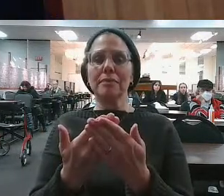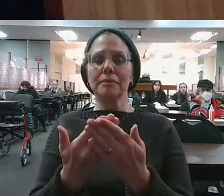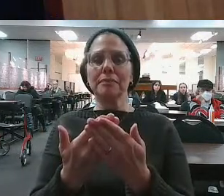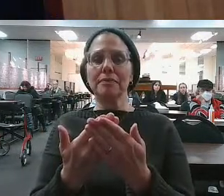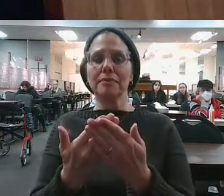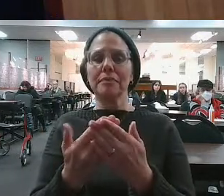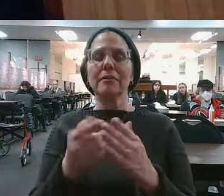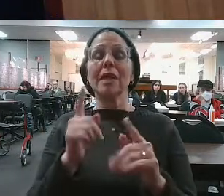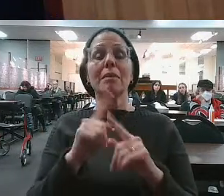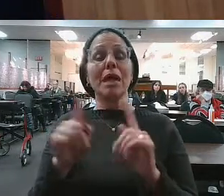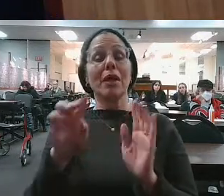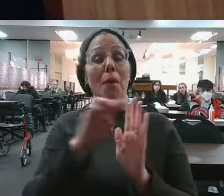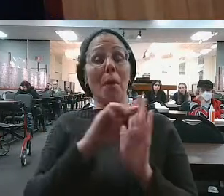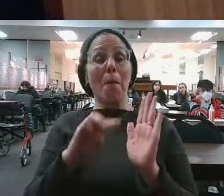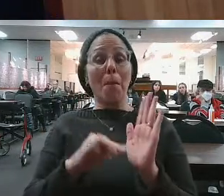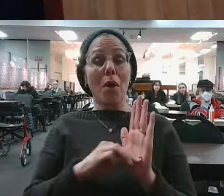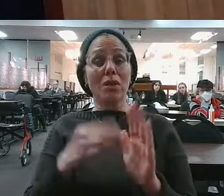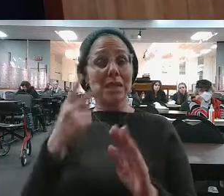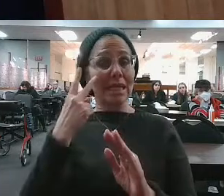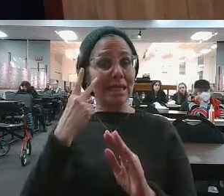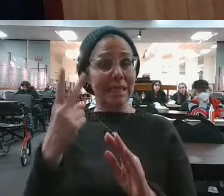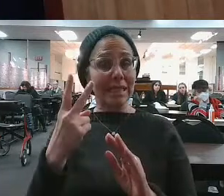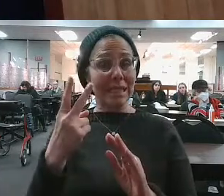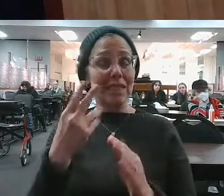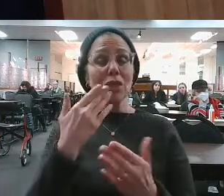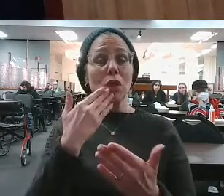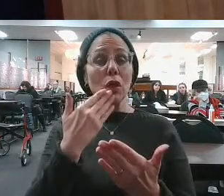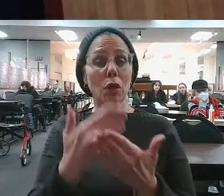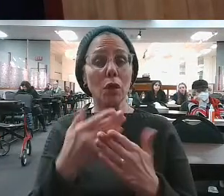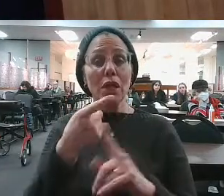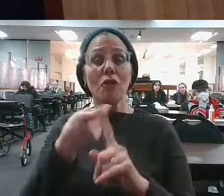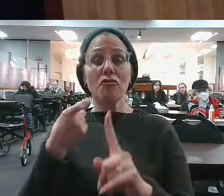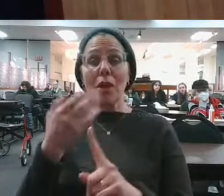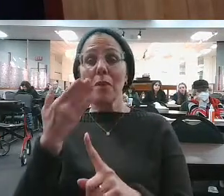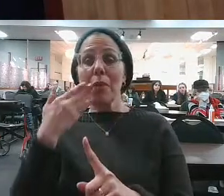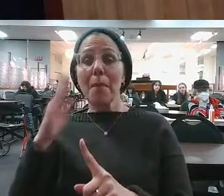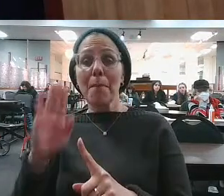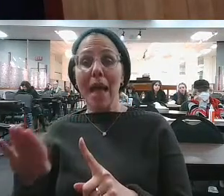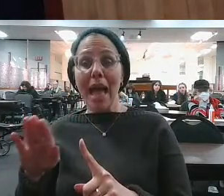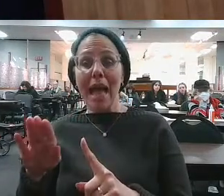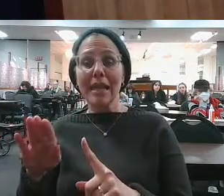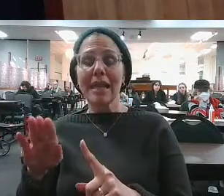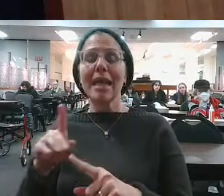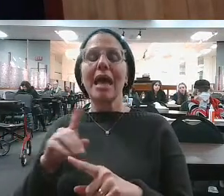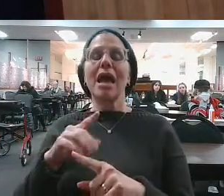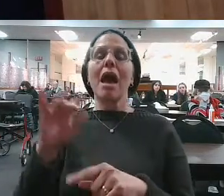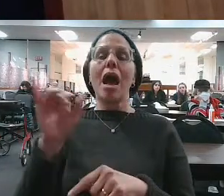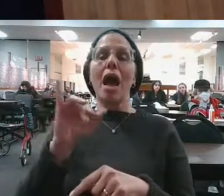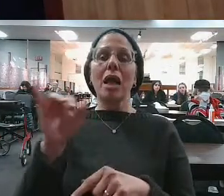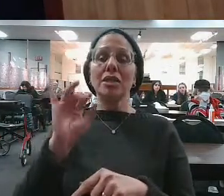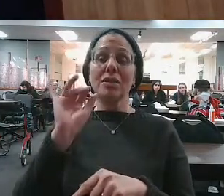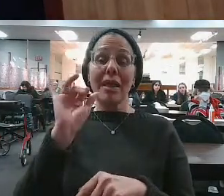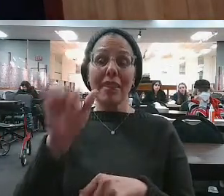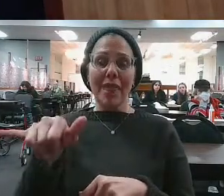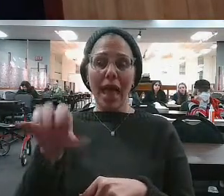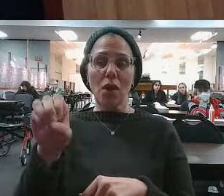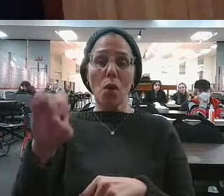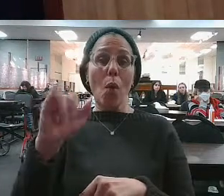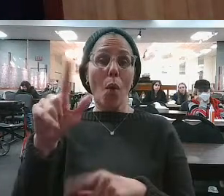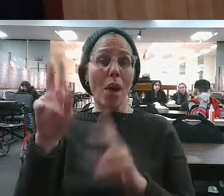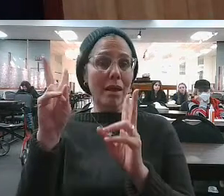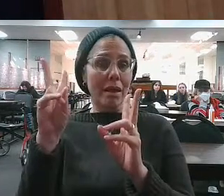even in a different way. That it's not just that there's good that comes out of the bad, but sometimes the very oil, the very oil of